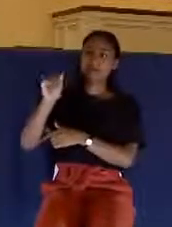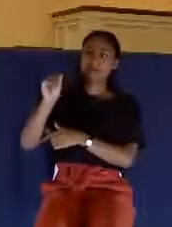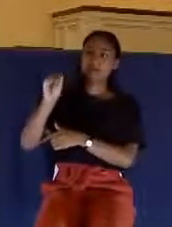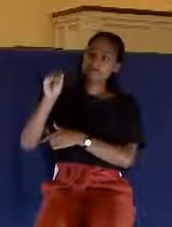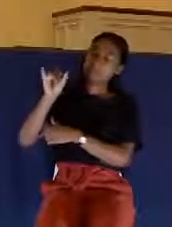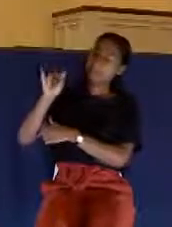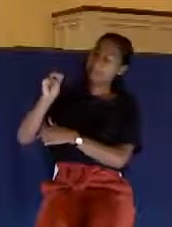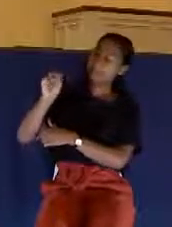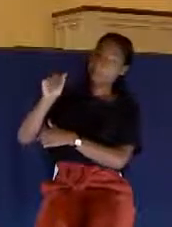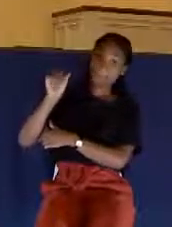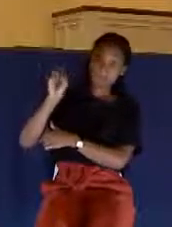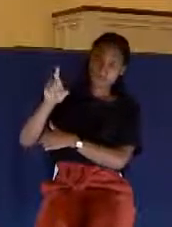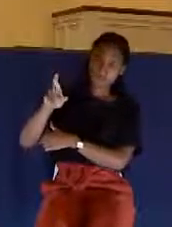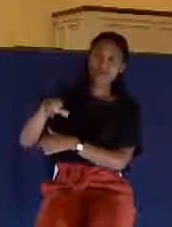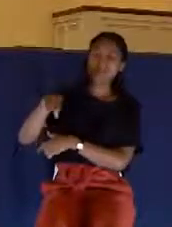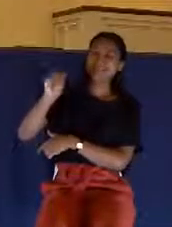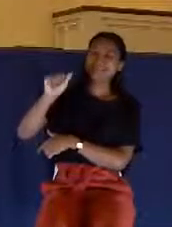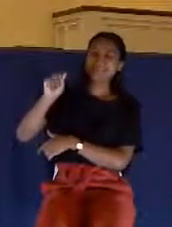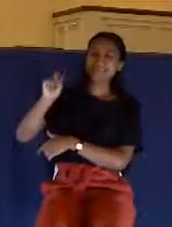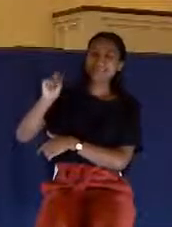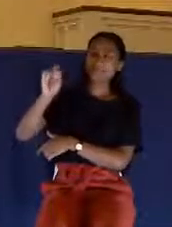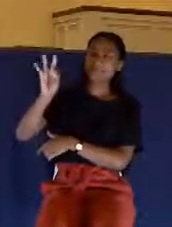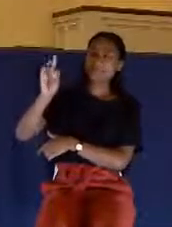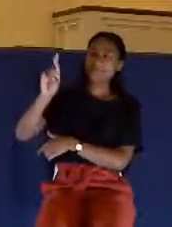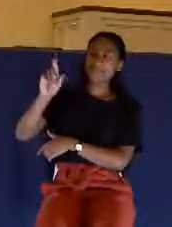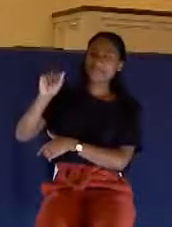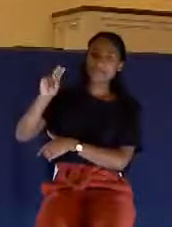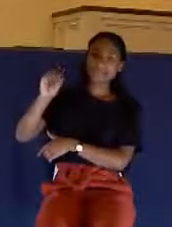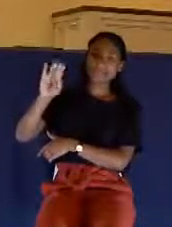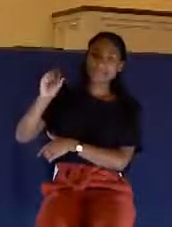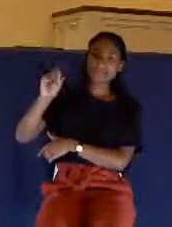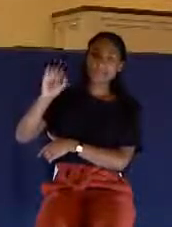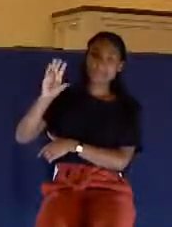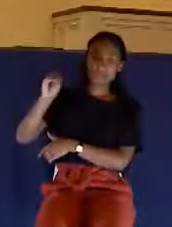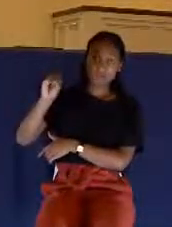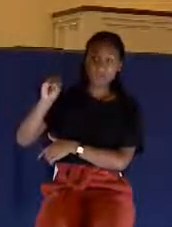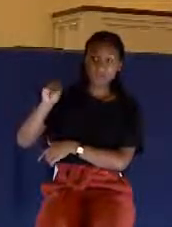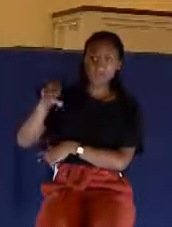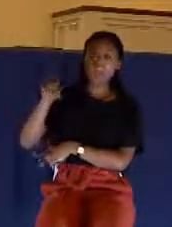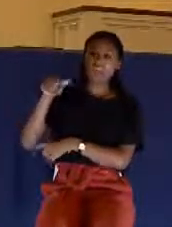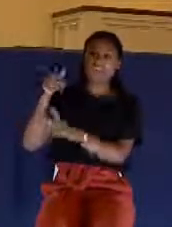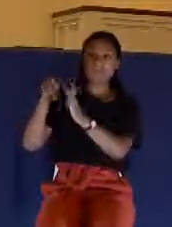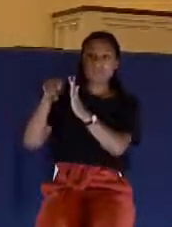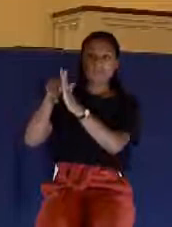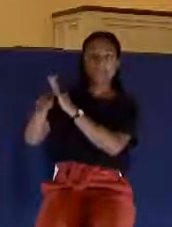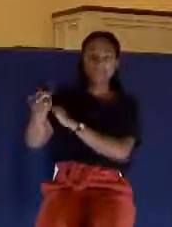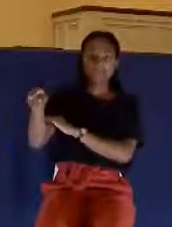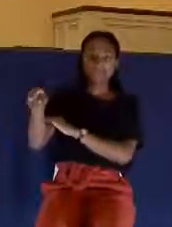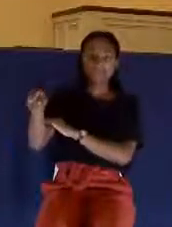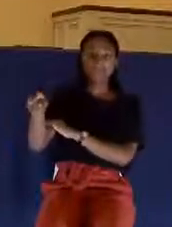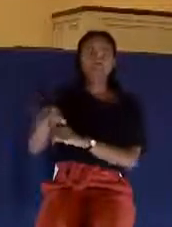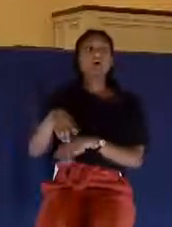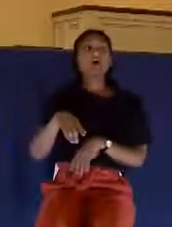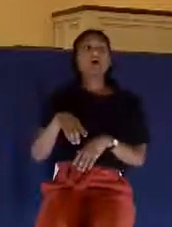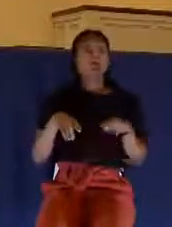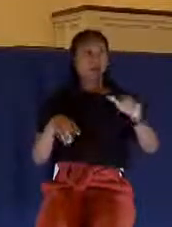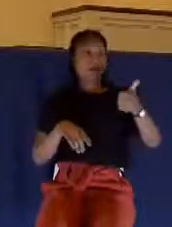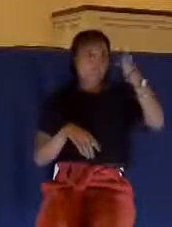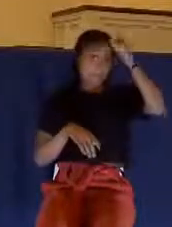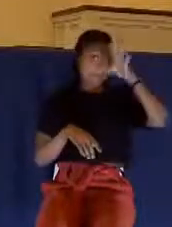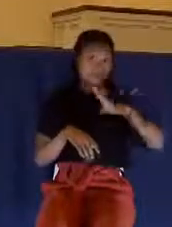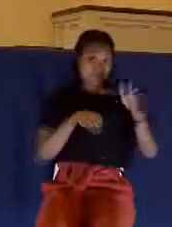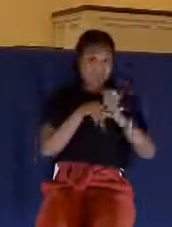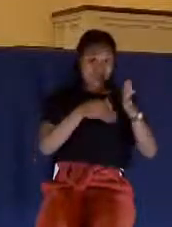Mascone, was murdered by a fellow supervisor. And the excuse that was used at the court trial of this man who murdered the mayor